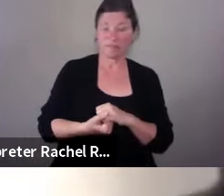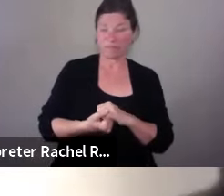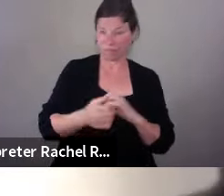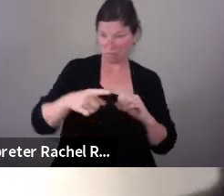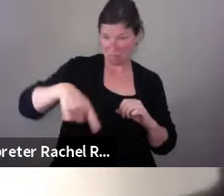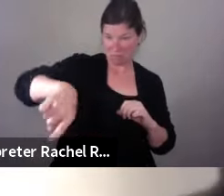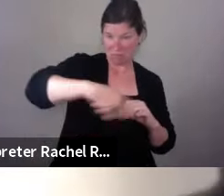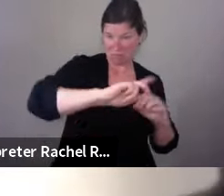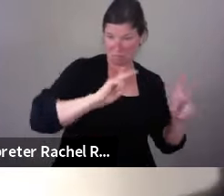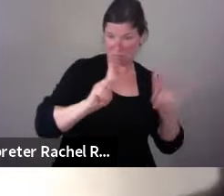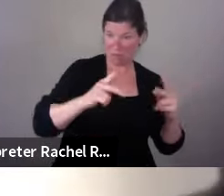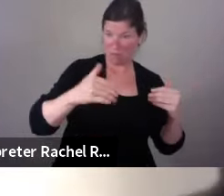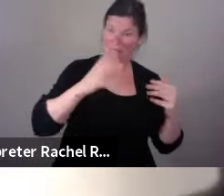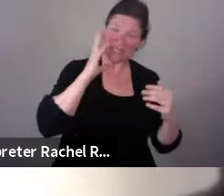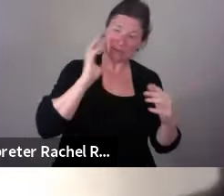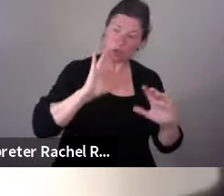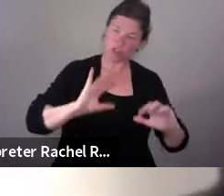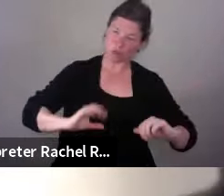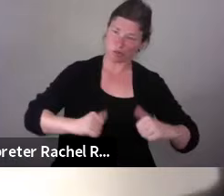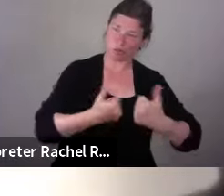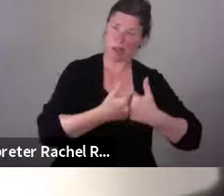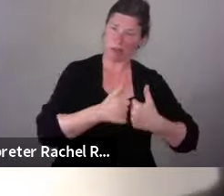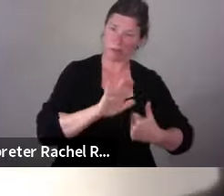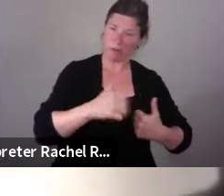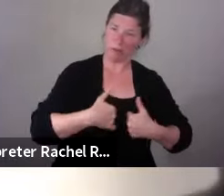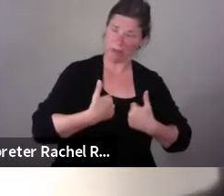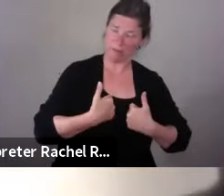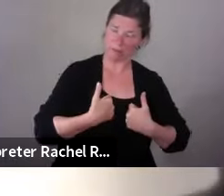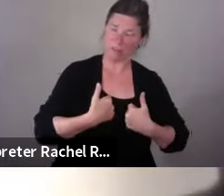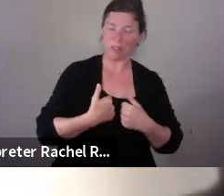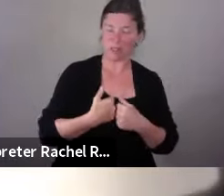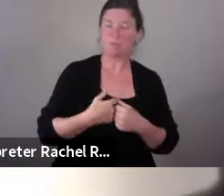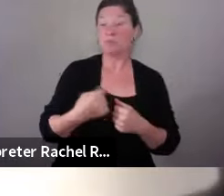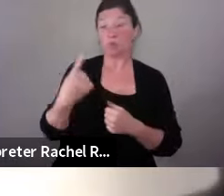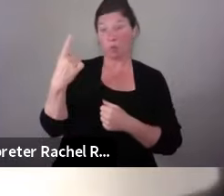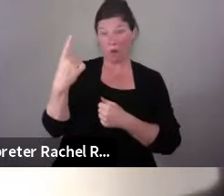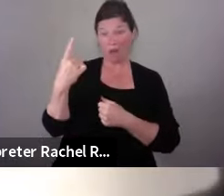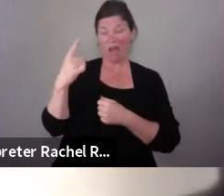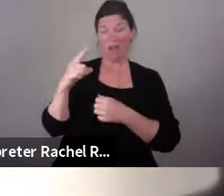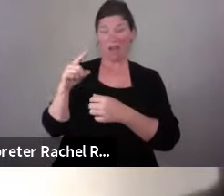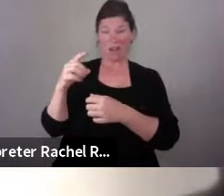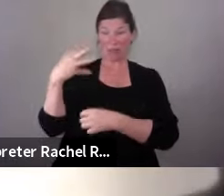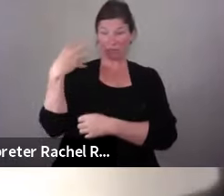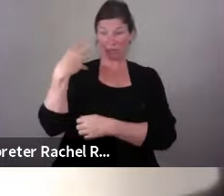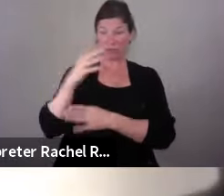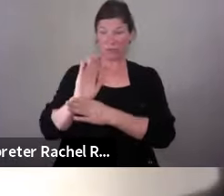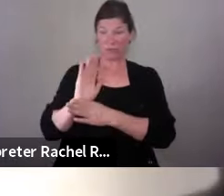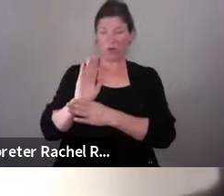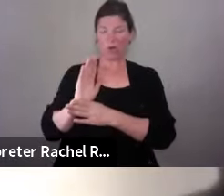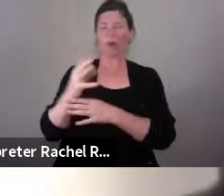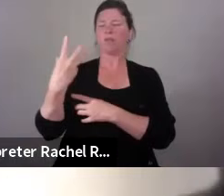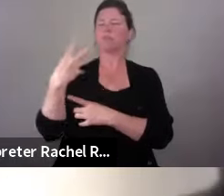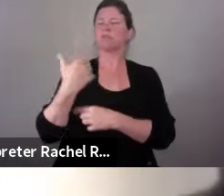challenge with something. Like, one of my biggest videos to date, still, I did last year,